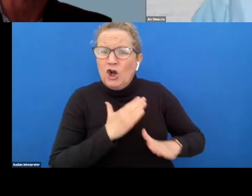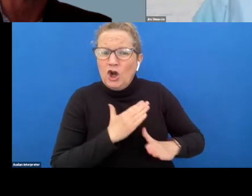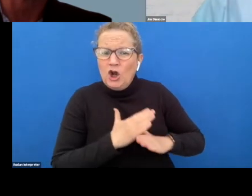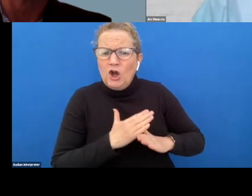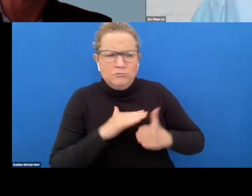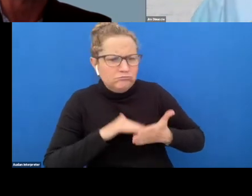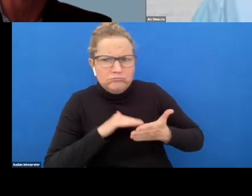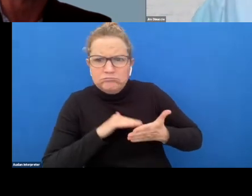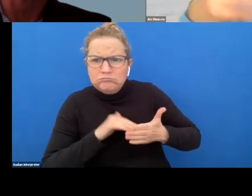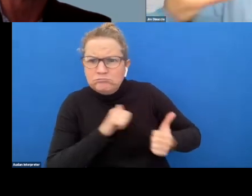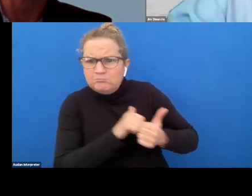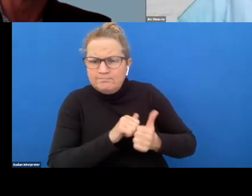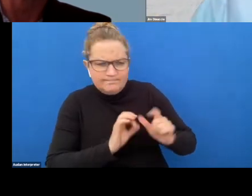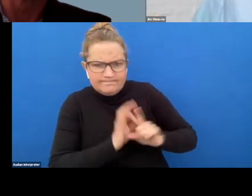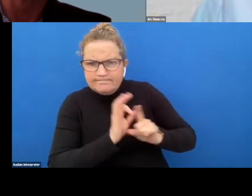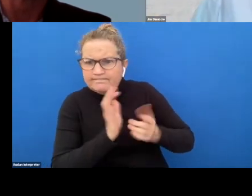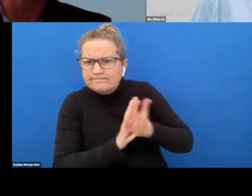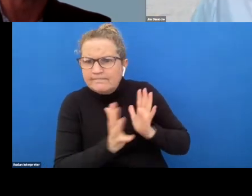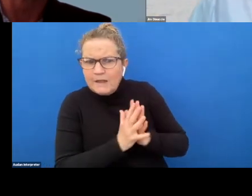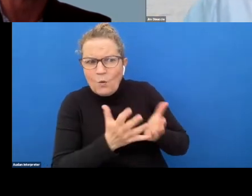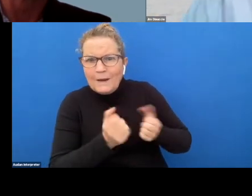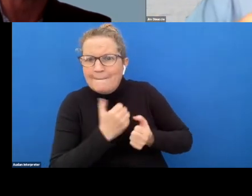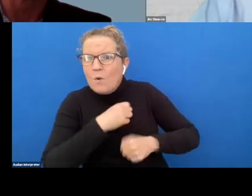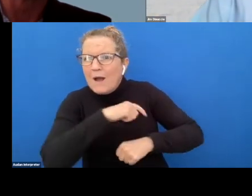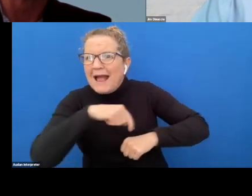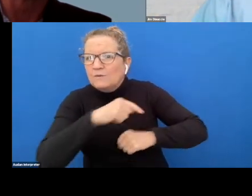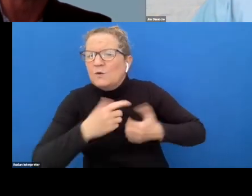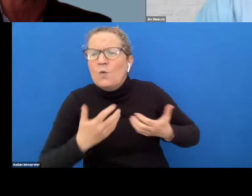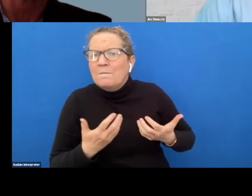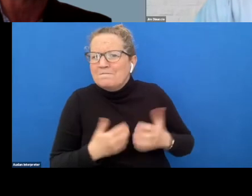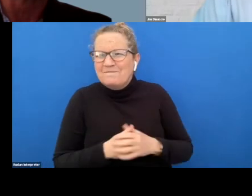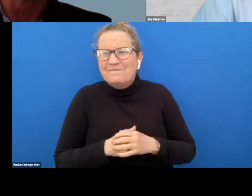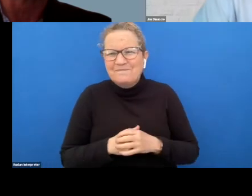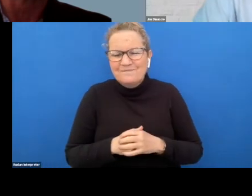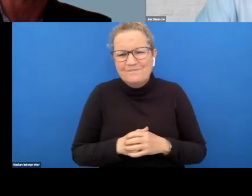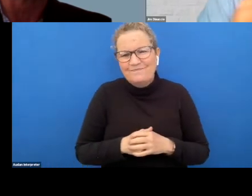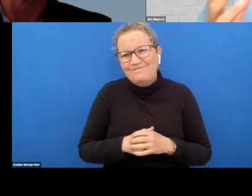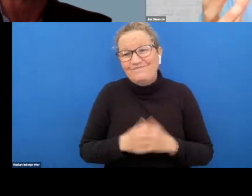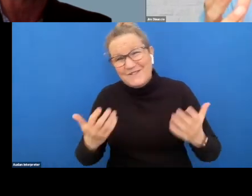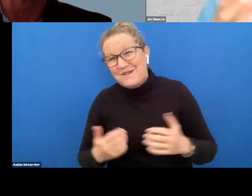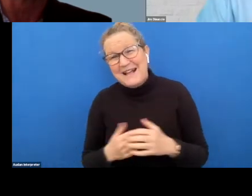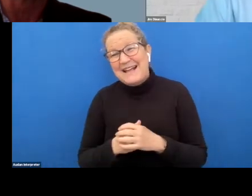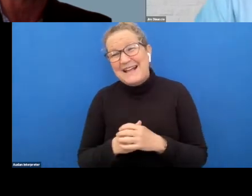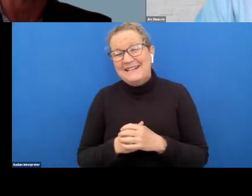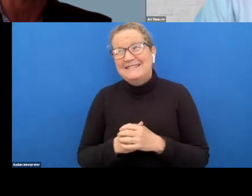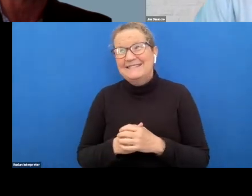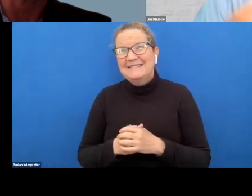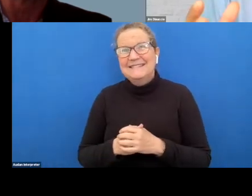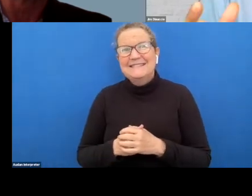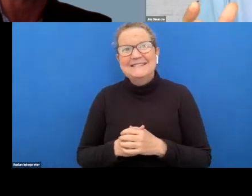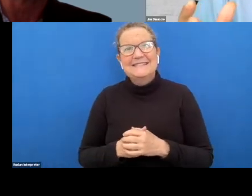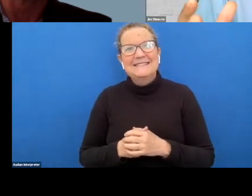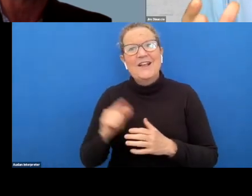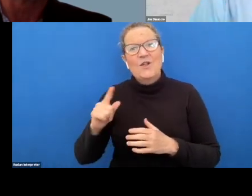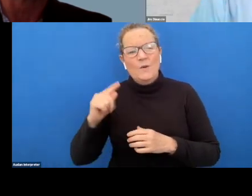we help your guy you know improve or get more hours or or so i thought it's the exposure and and a